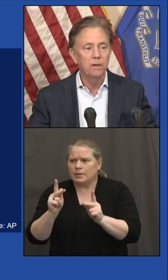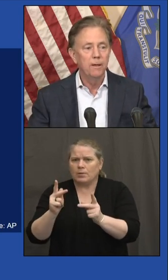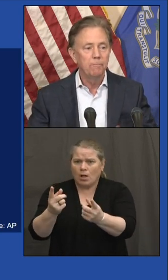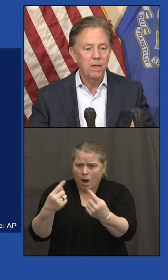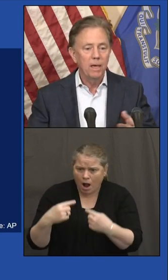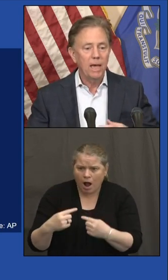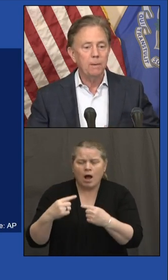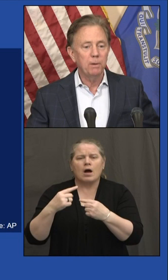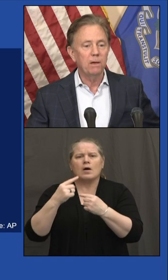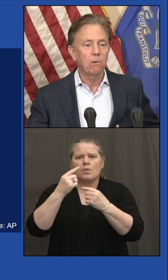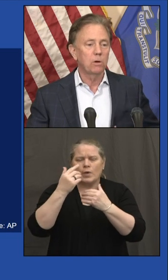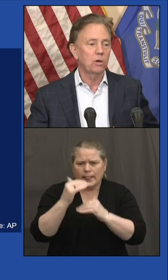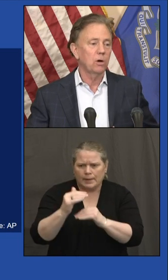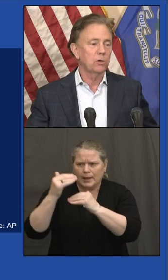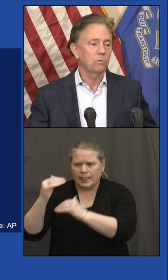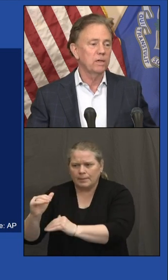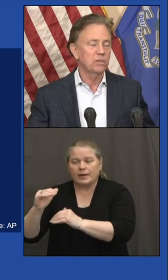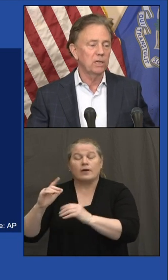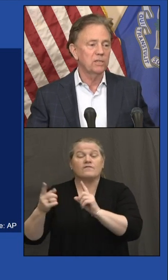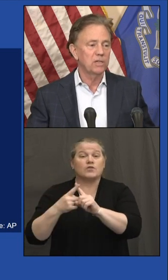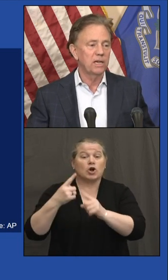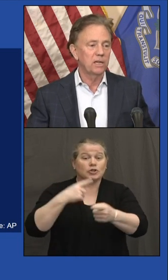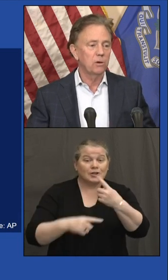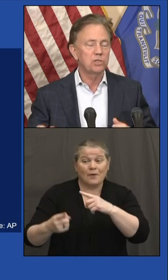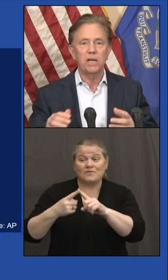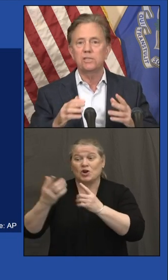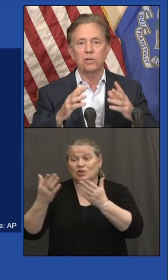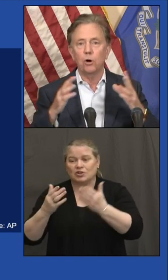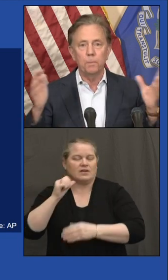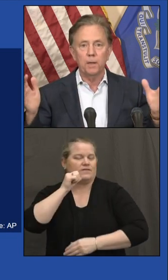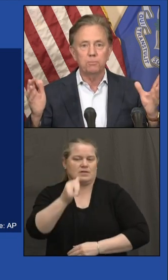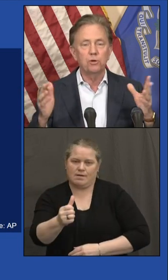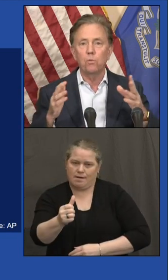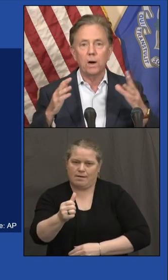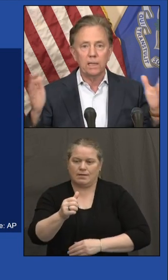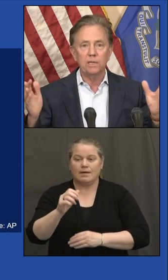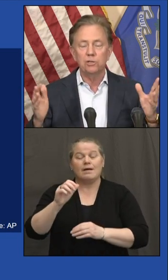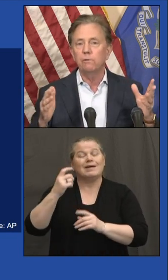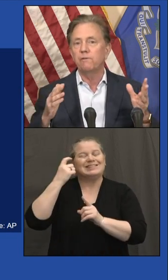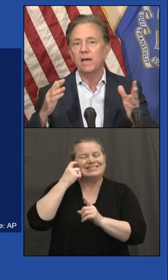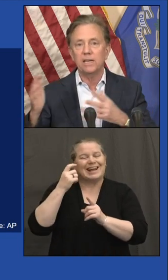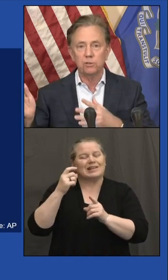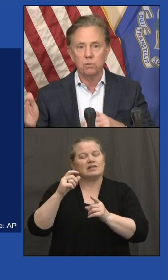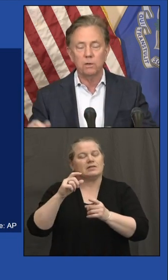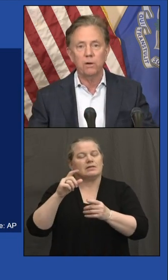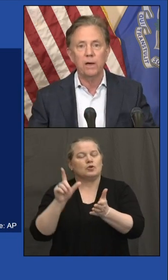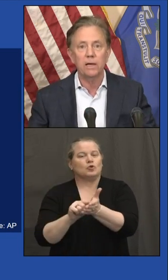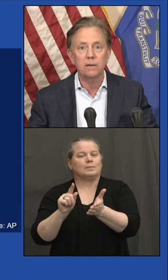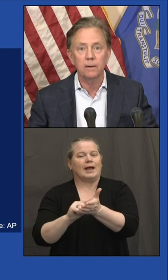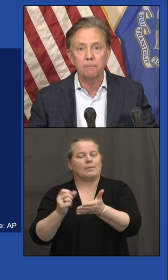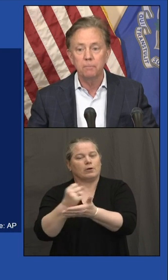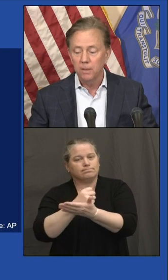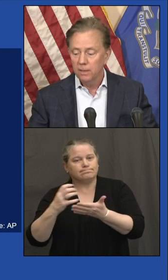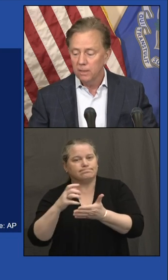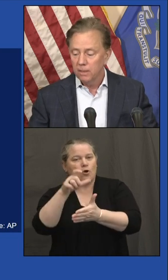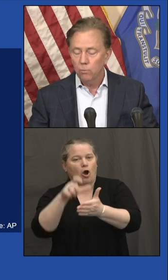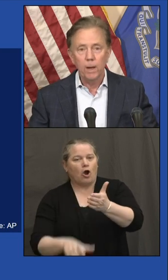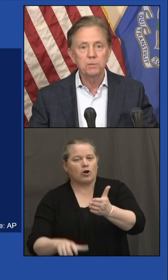serve. AP wrote an article recently saying, are those states that opened up too widely, too fast, where you had